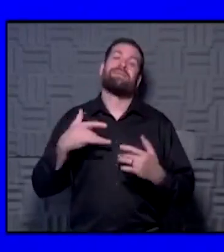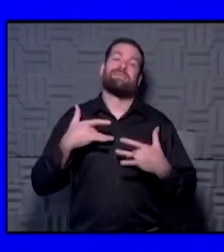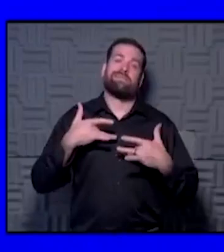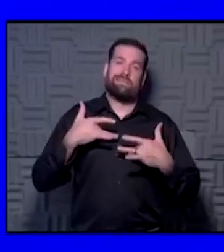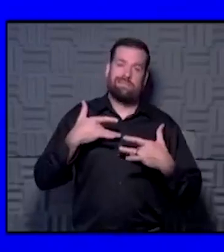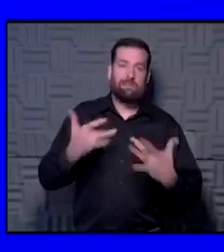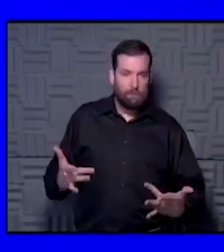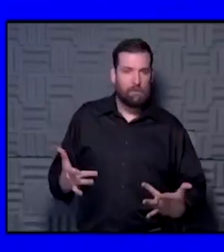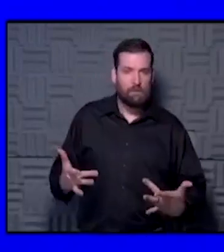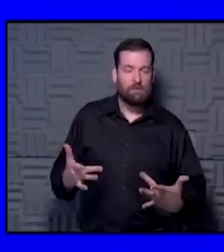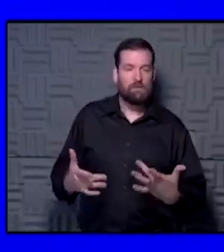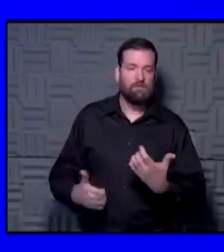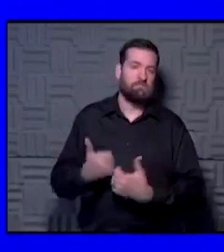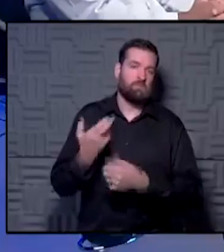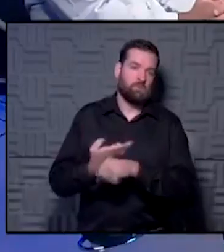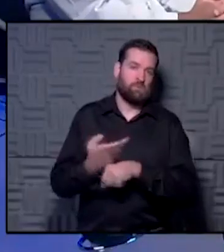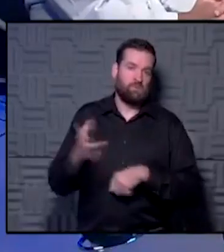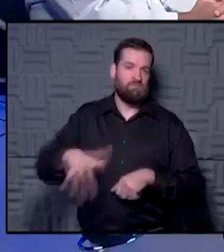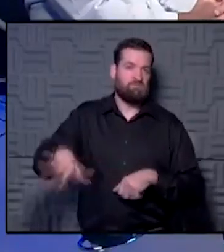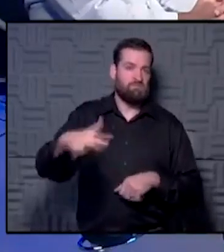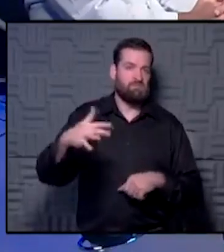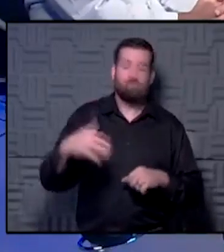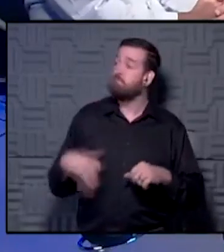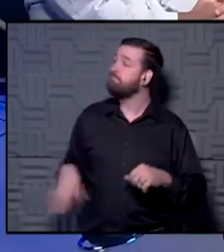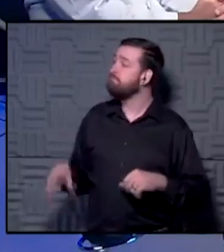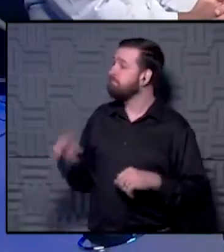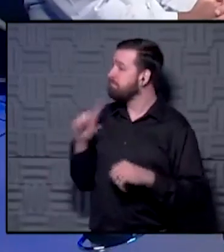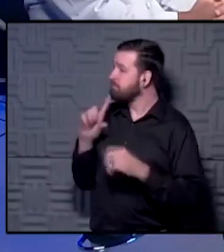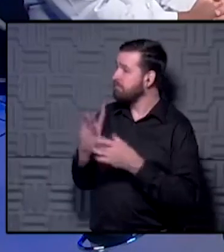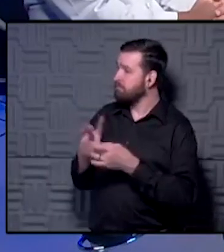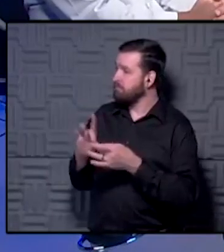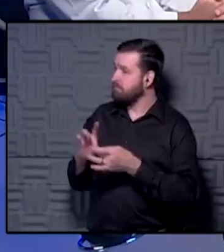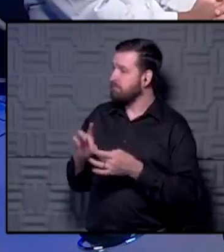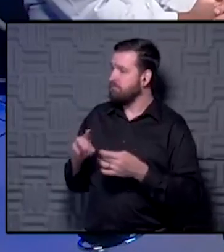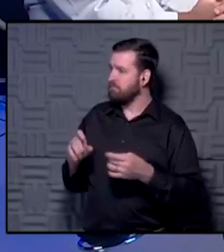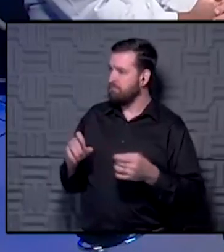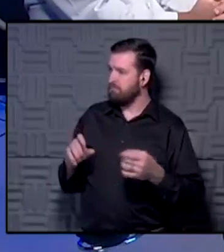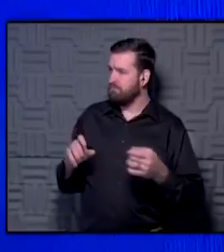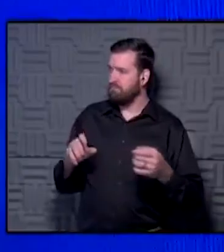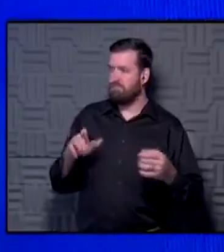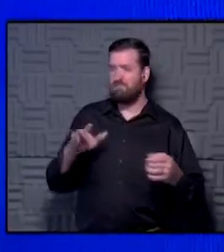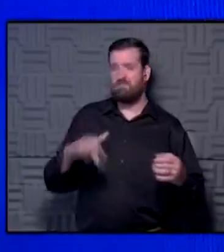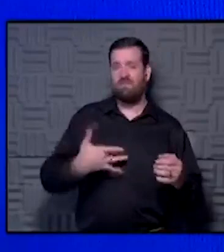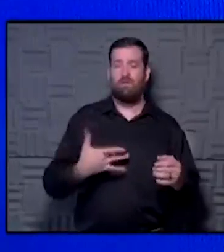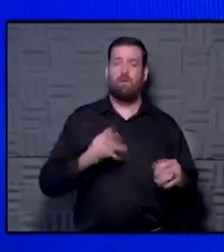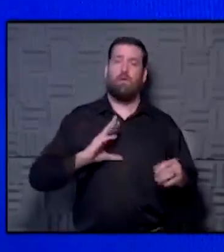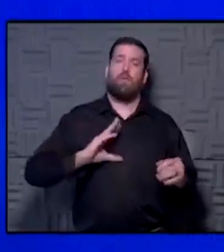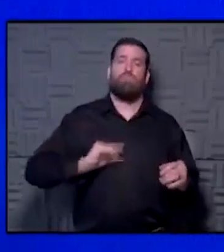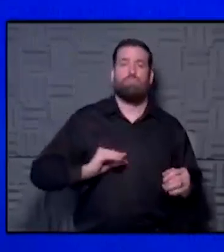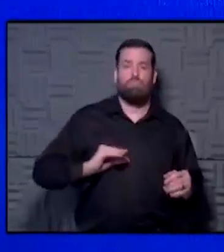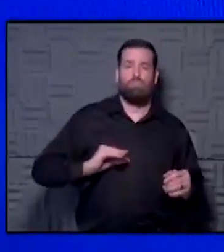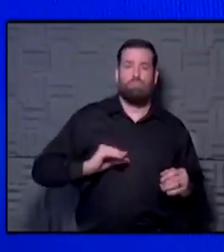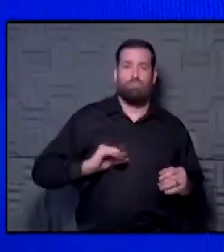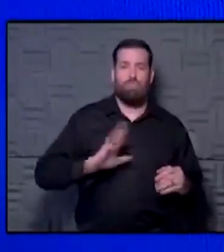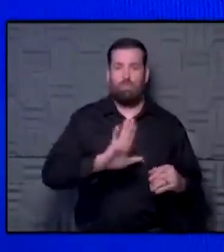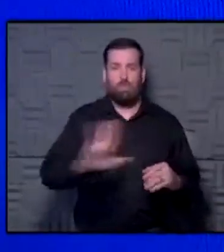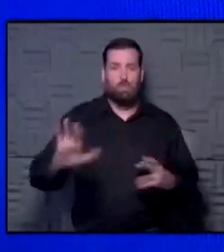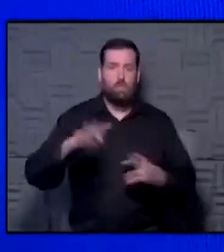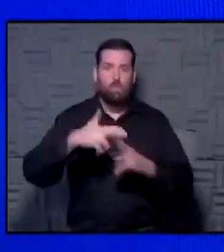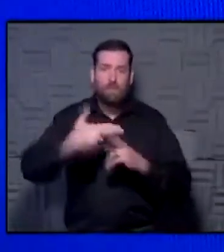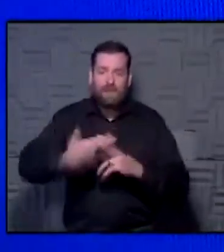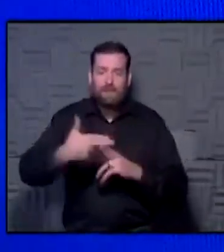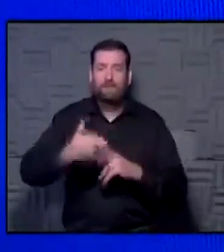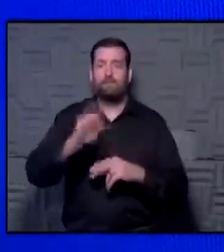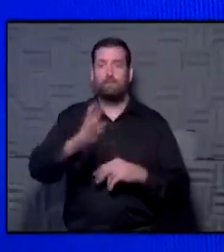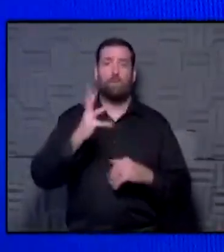most health care places use. And just to say, I think we are not trying to make anybody feel bad about their weight or